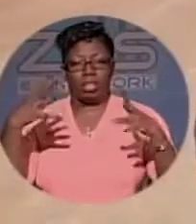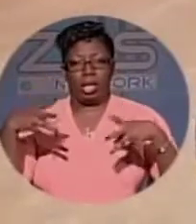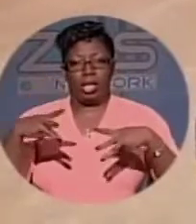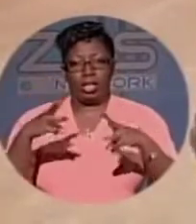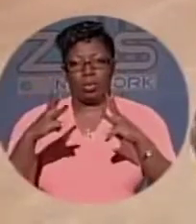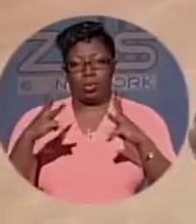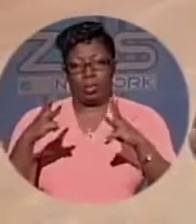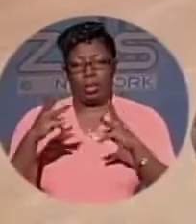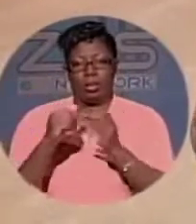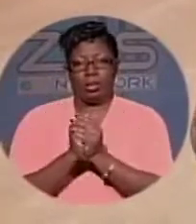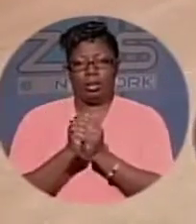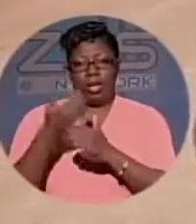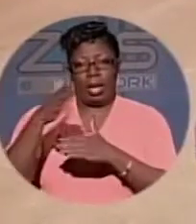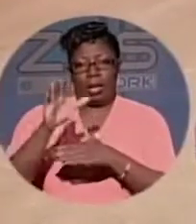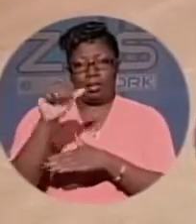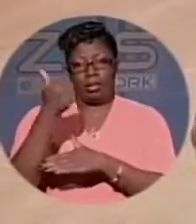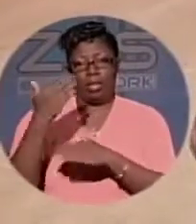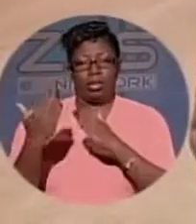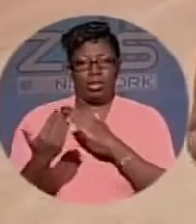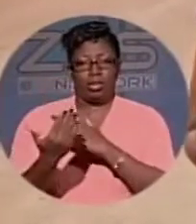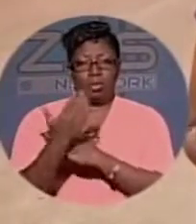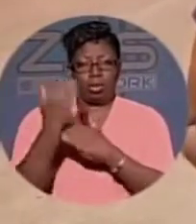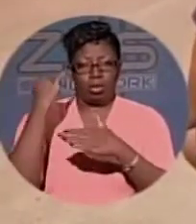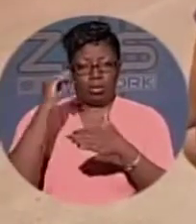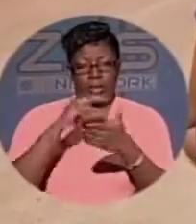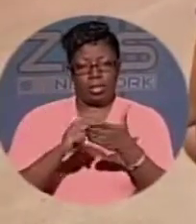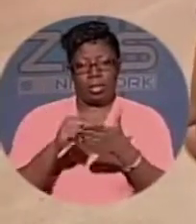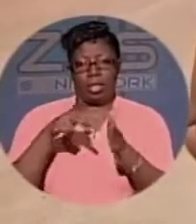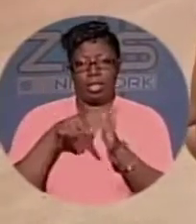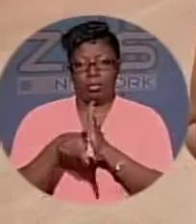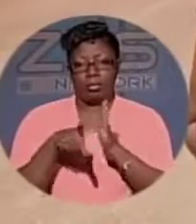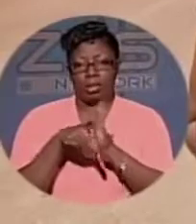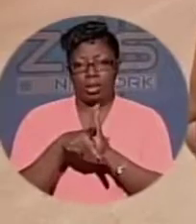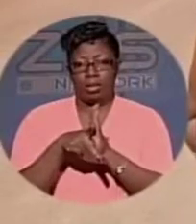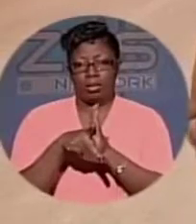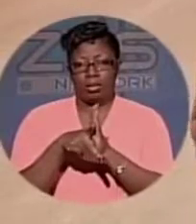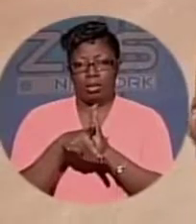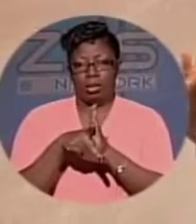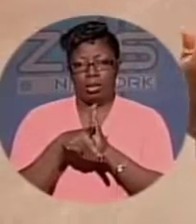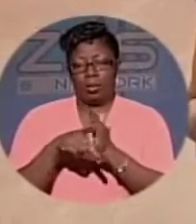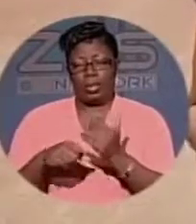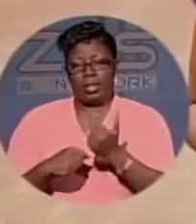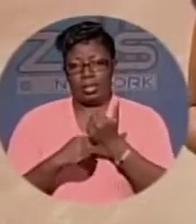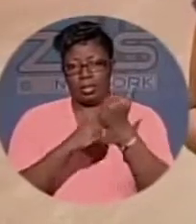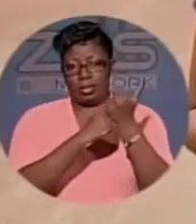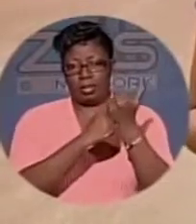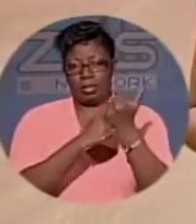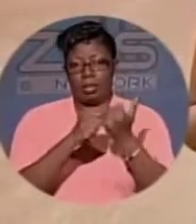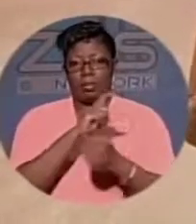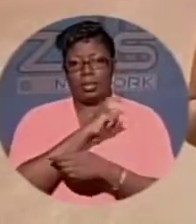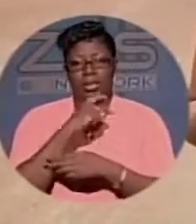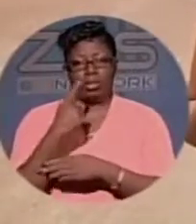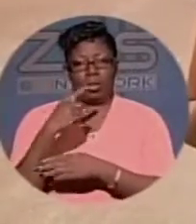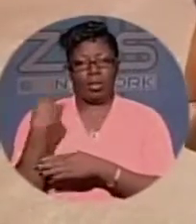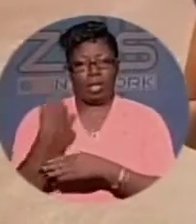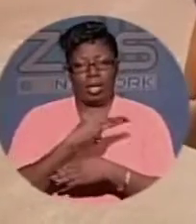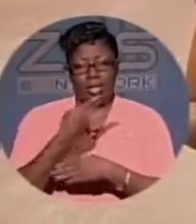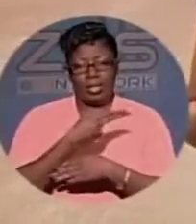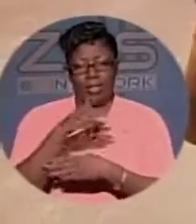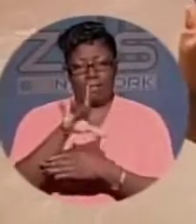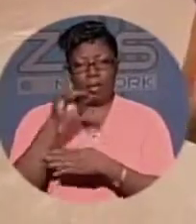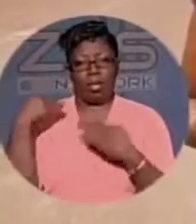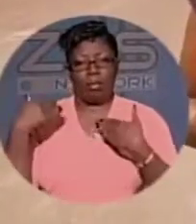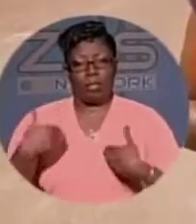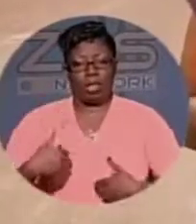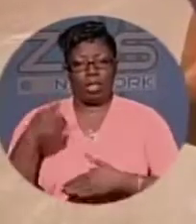of New Providence shortly after 10 o'clock this morning to investigate a murder. Now, what Assistant Police Commissioner Hewlin Hanna told us was that authorities discovered the